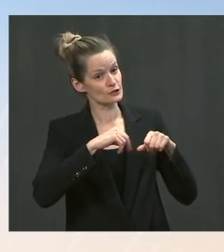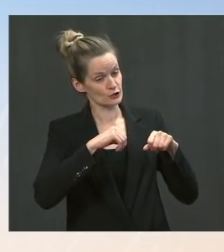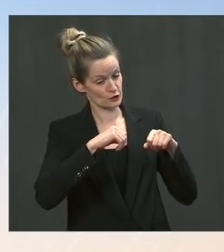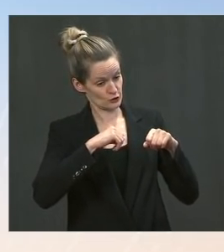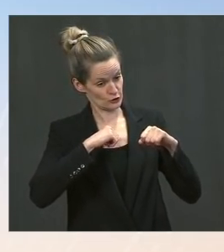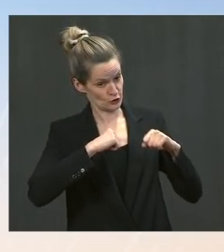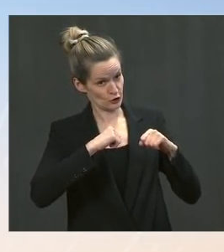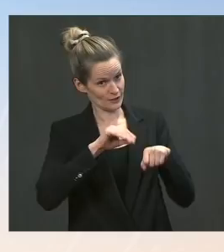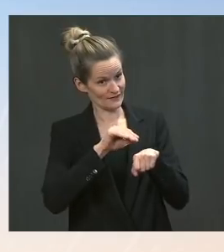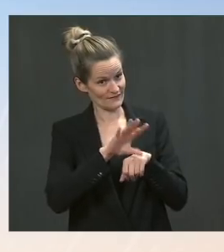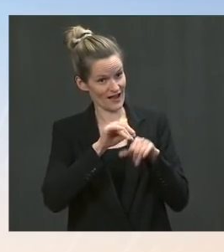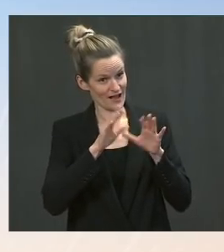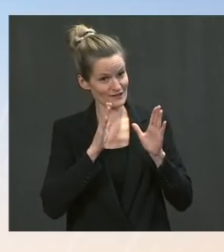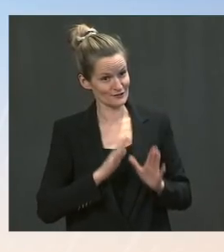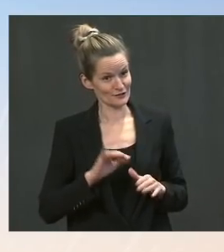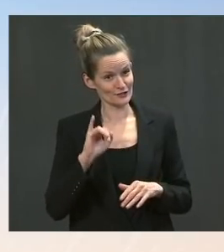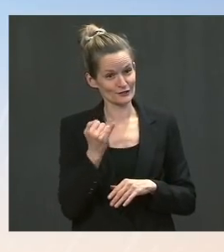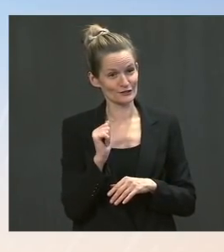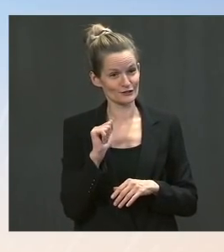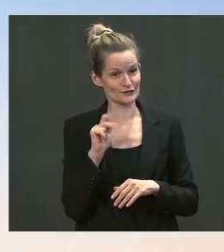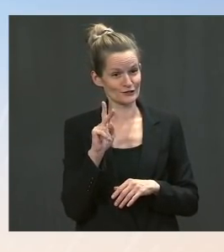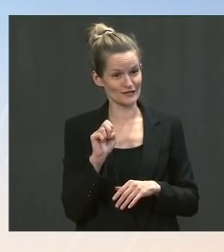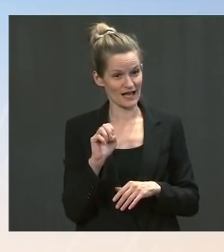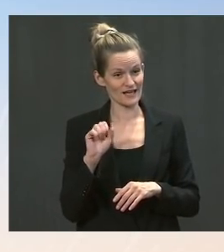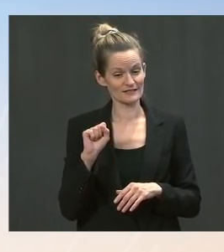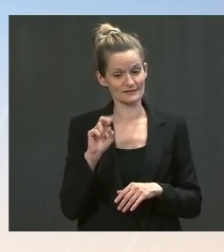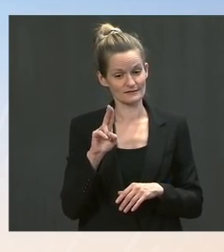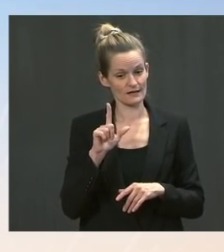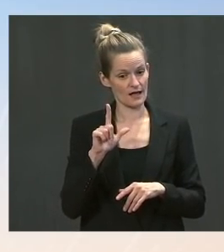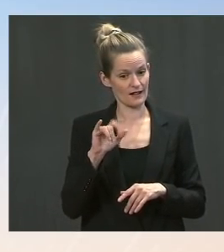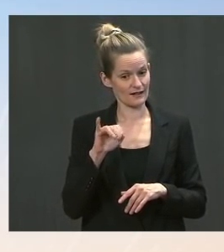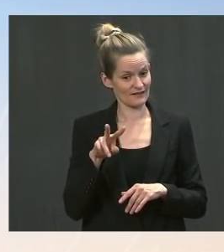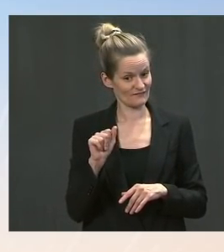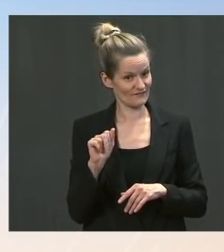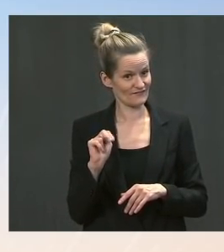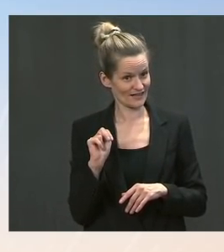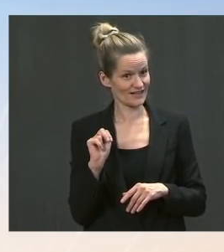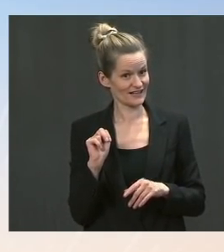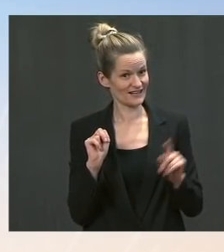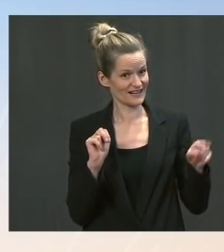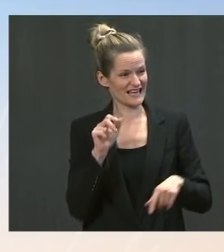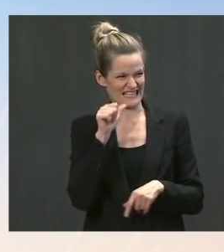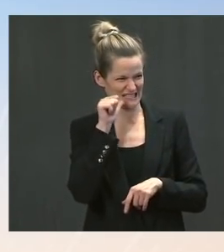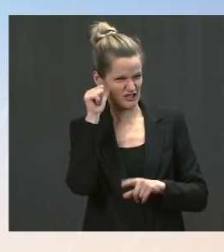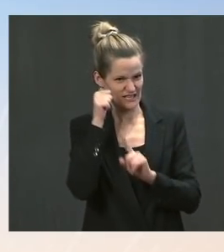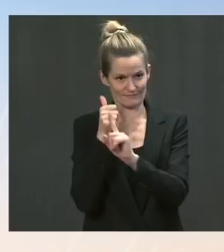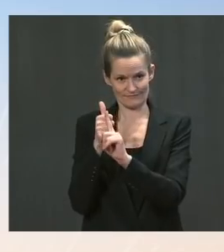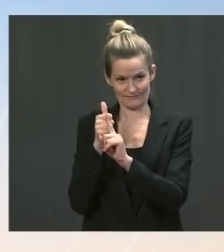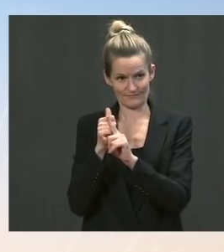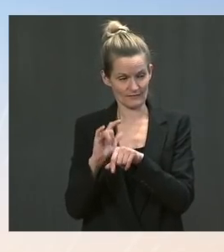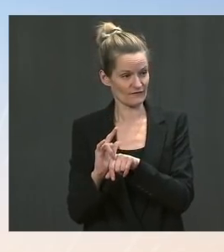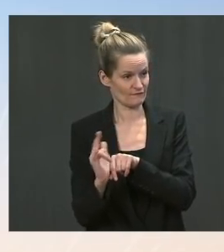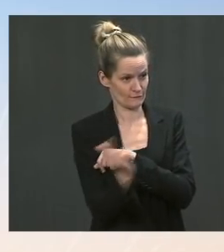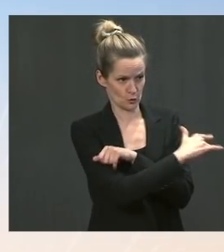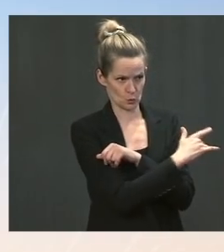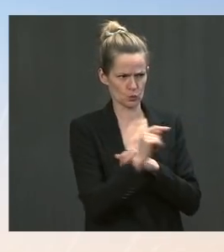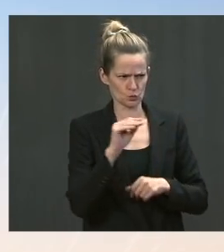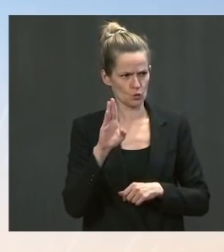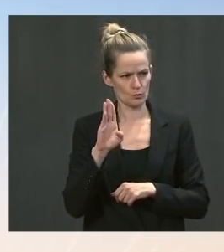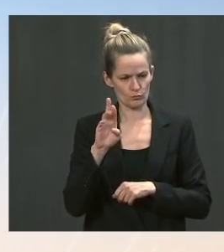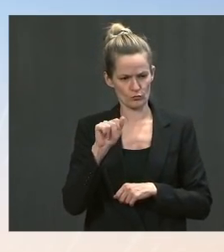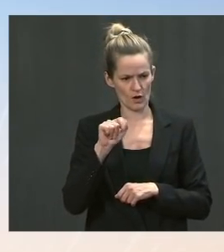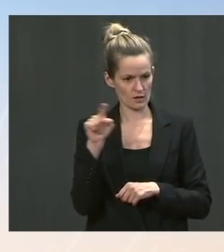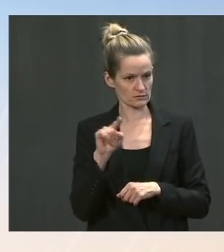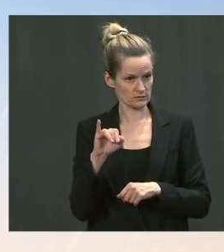are on travel right now to Argentina. They concluded their trip to Brazil just yesterday. And Mr. Sullivan did meet with President